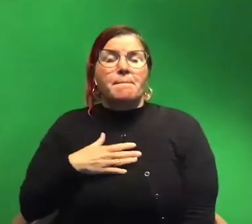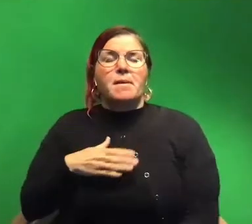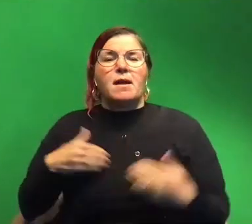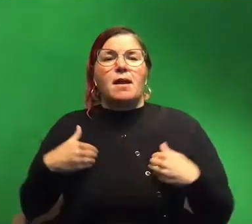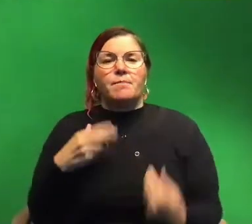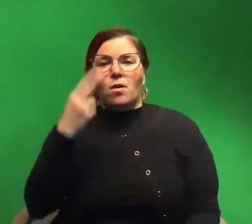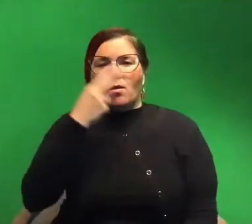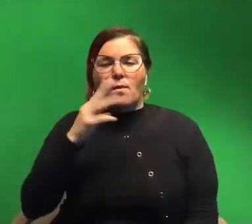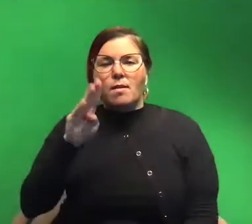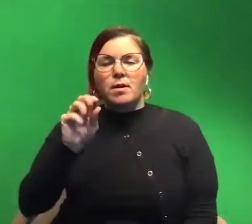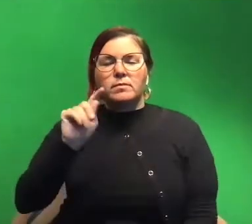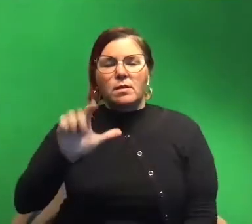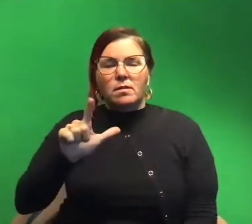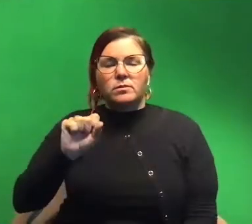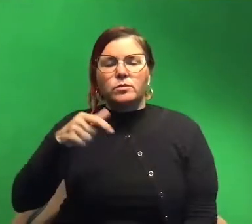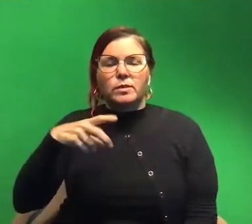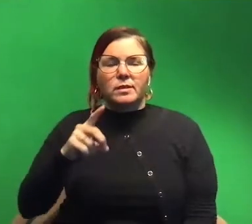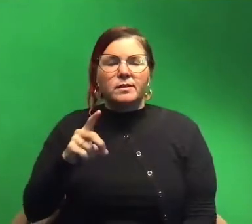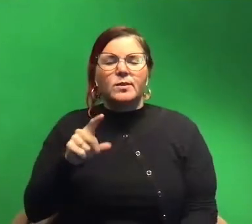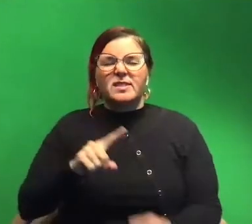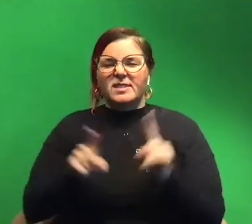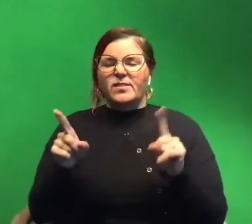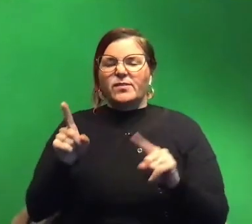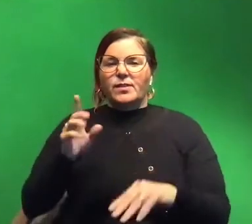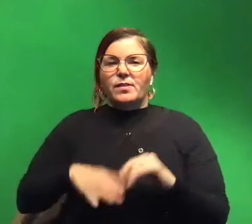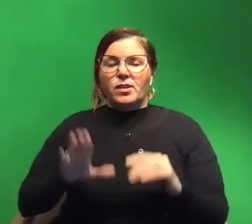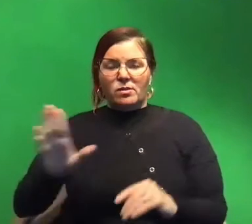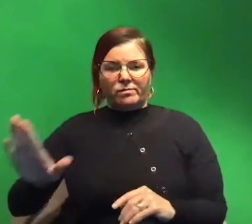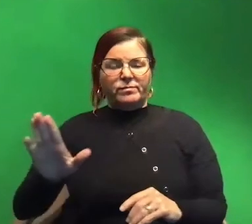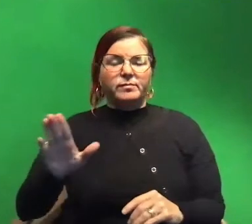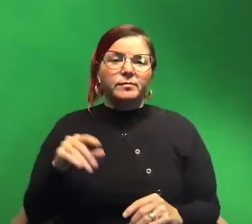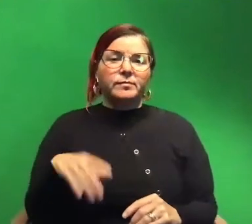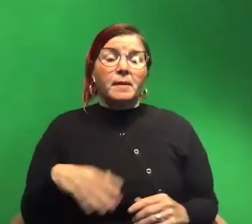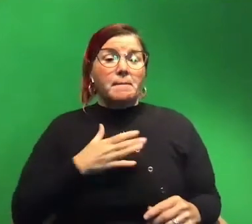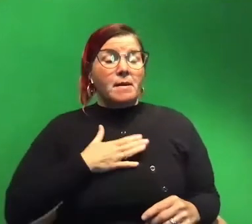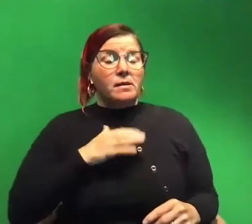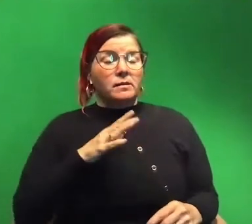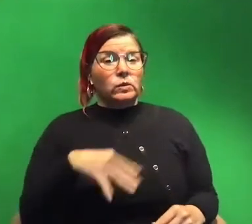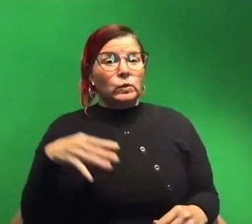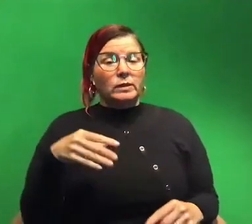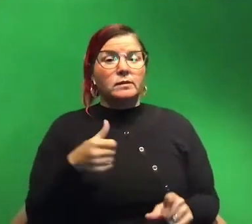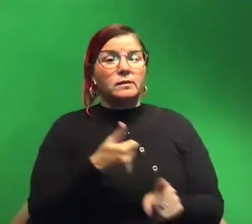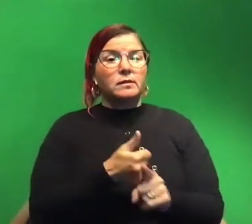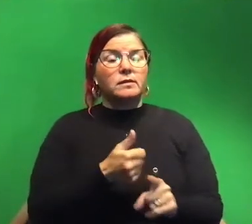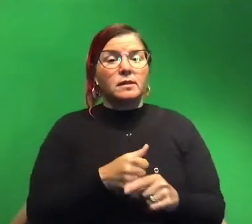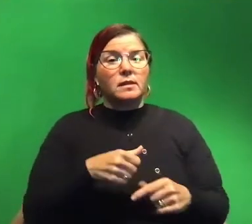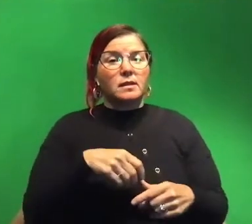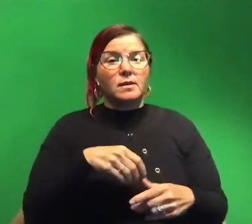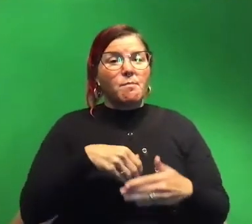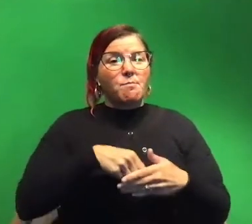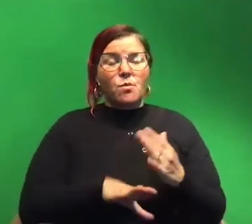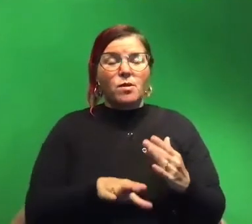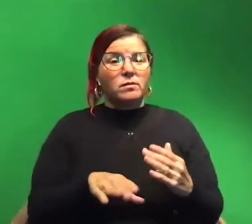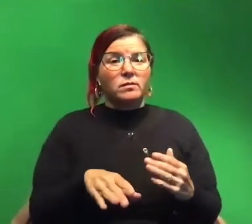Hawaiian bobtail squid and unlike the squid that uh Carly's talking about my squid are come out basically is just like